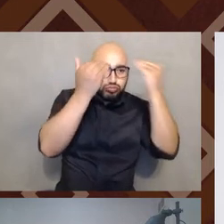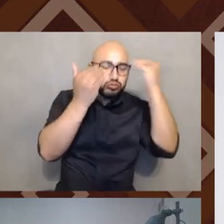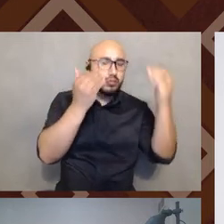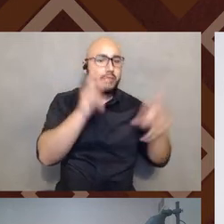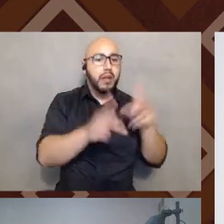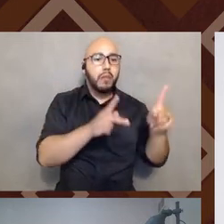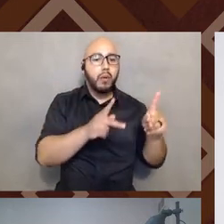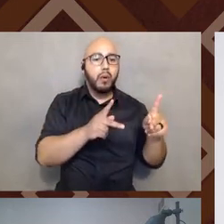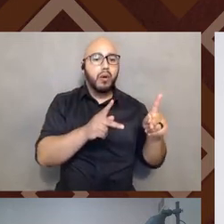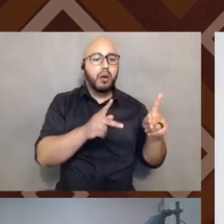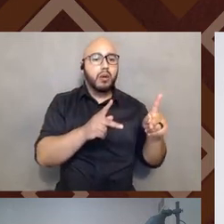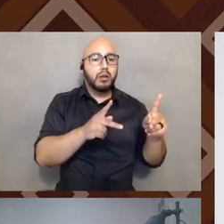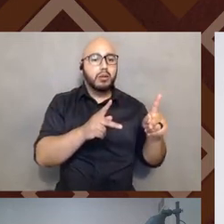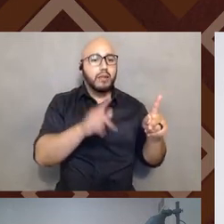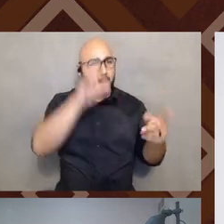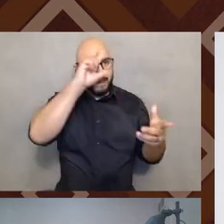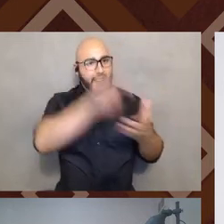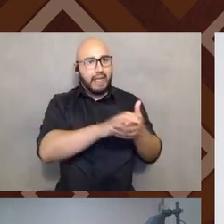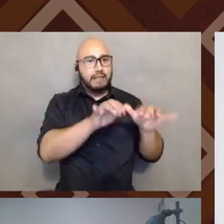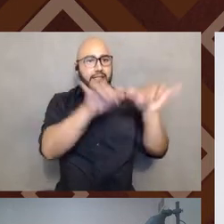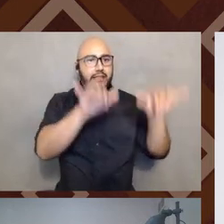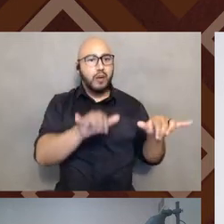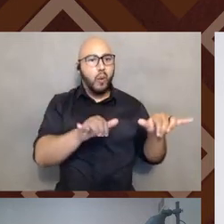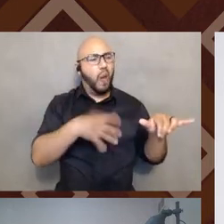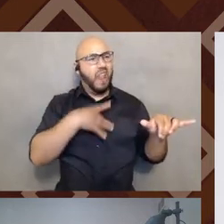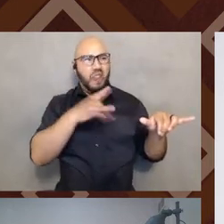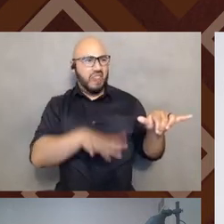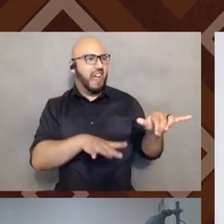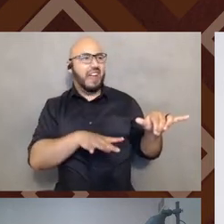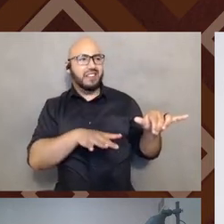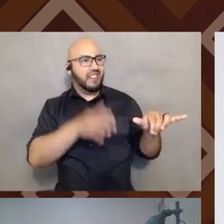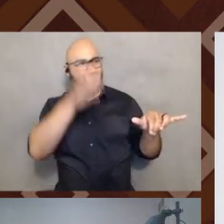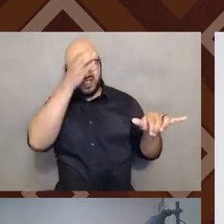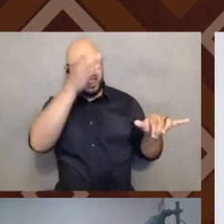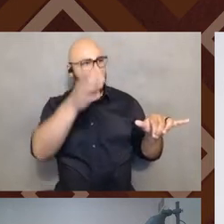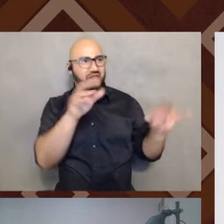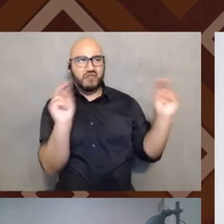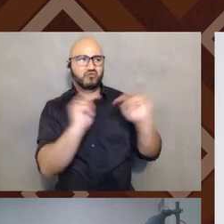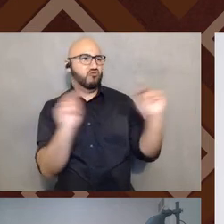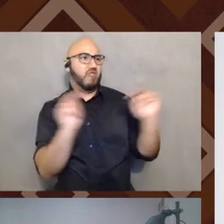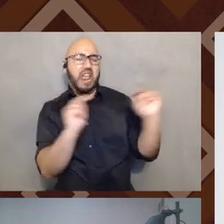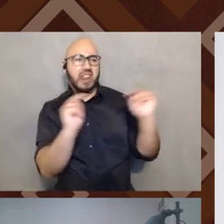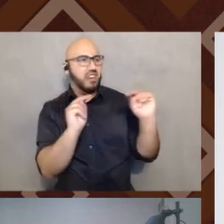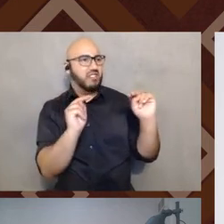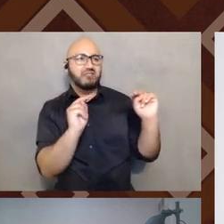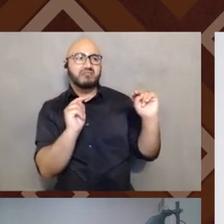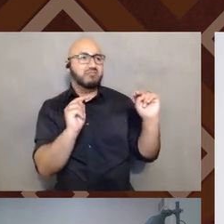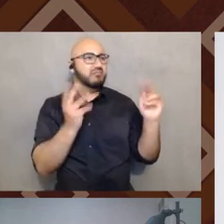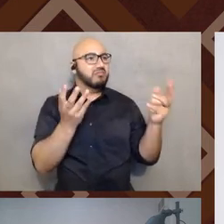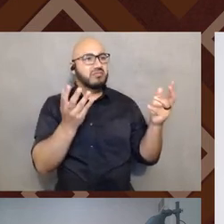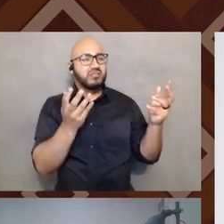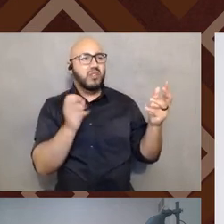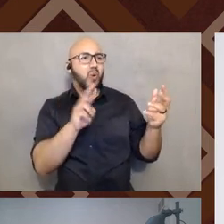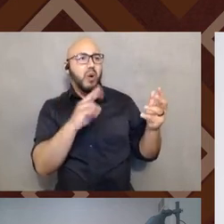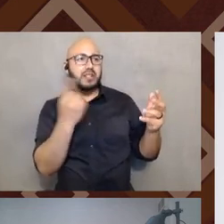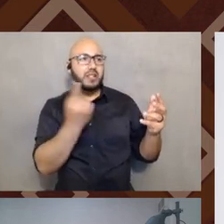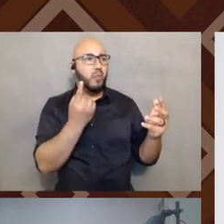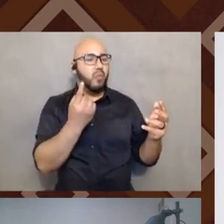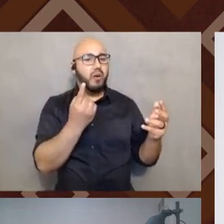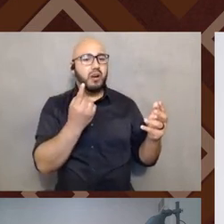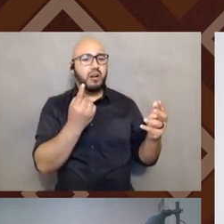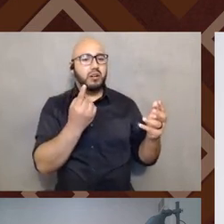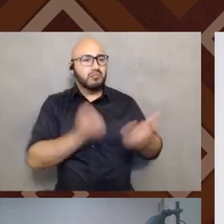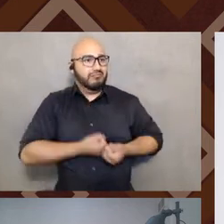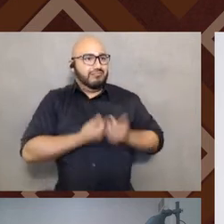people whose belief systems, right. Say like, I don't like this idea of, of neutrality or, or, or somebody being able to be